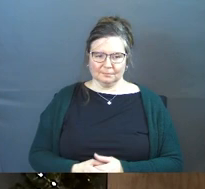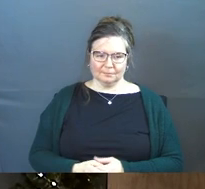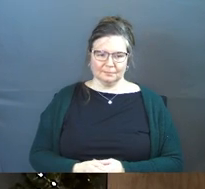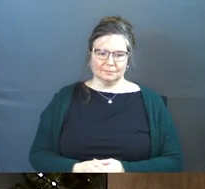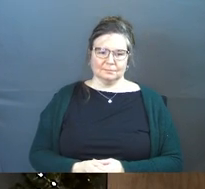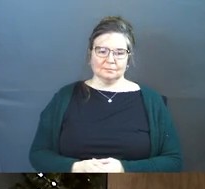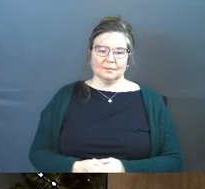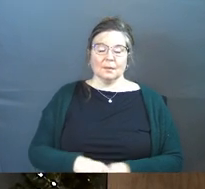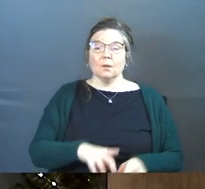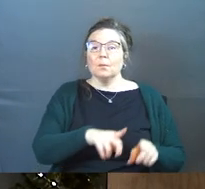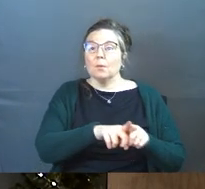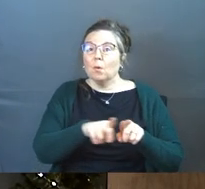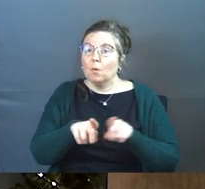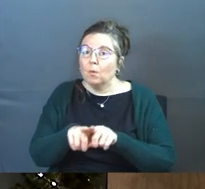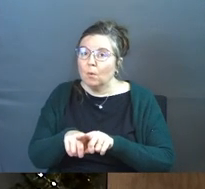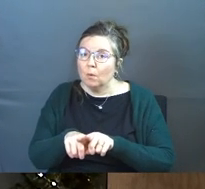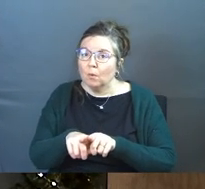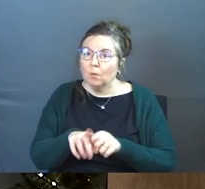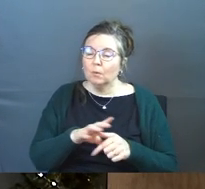But also,